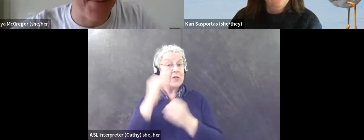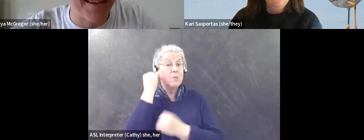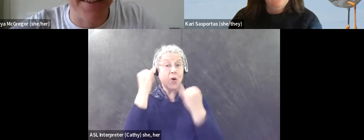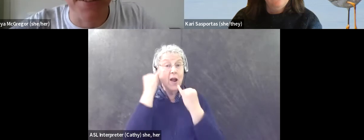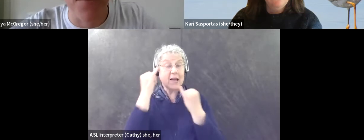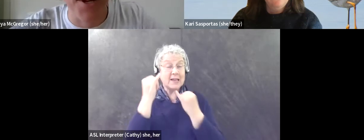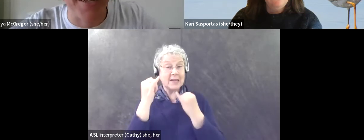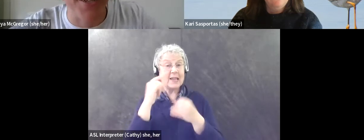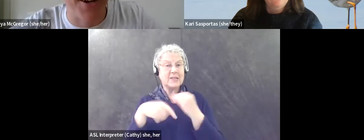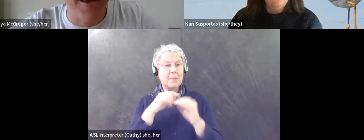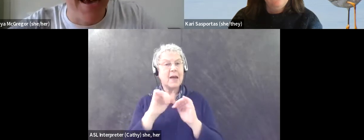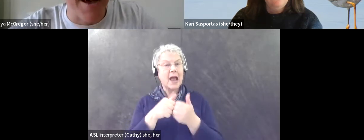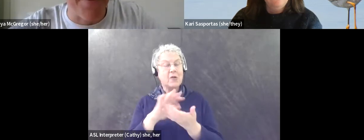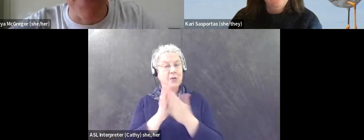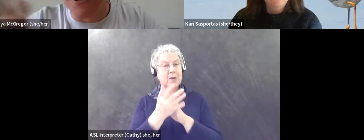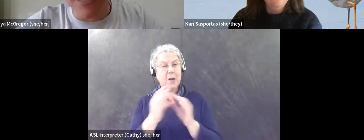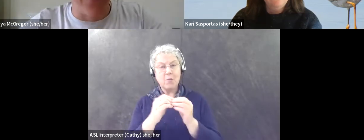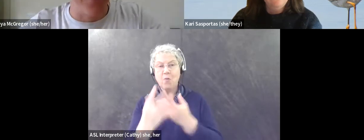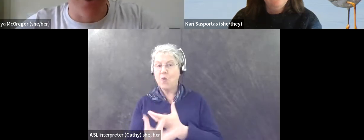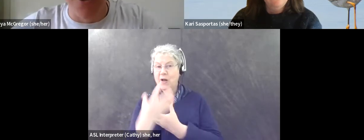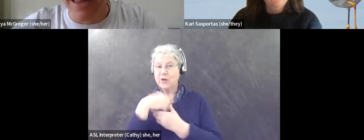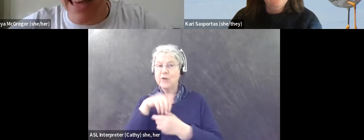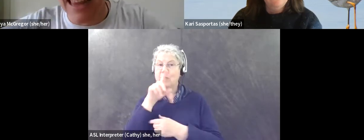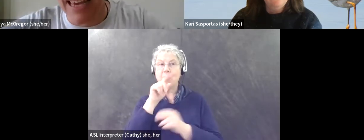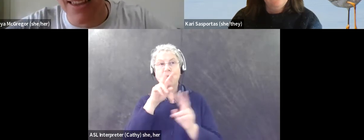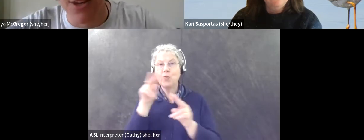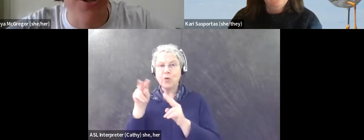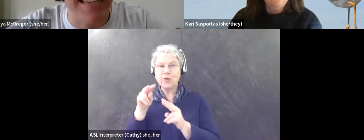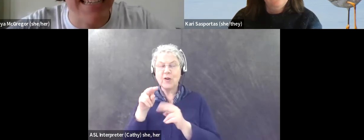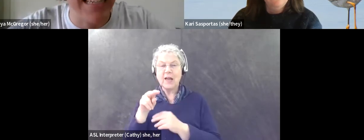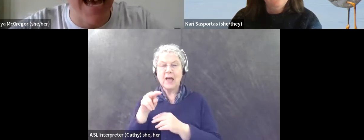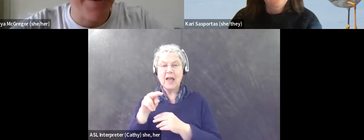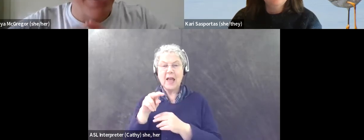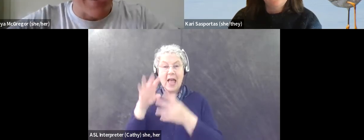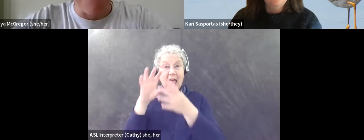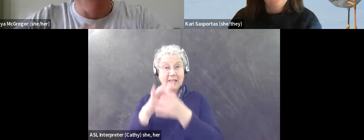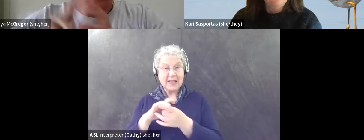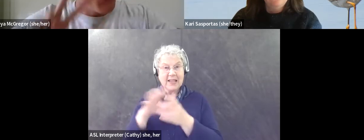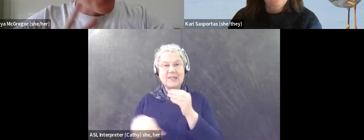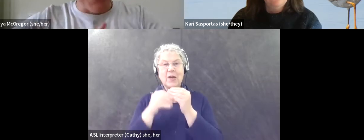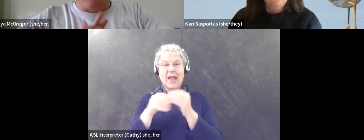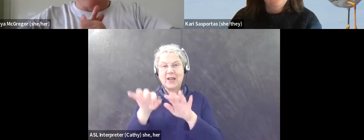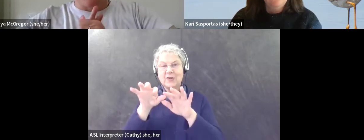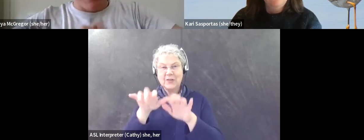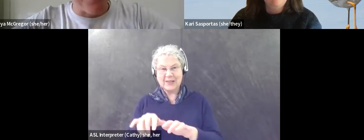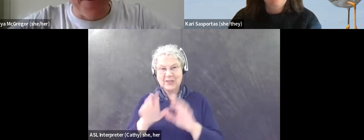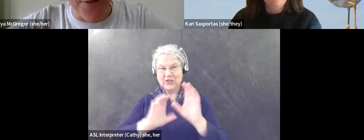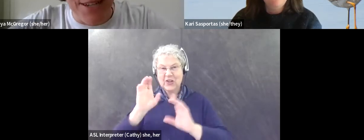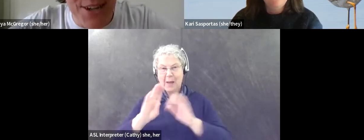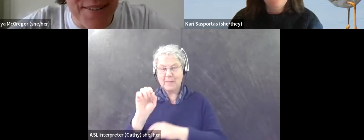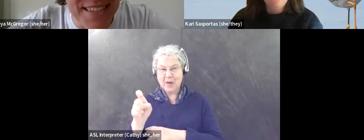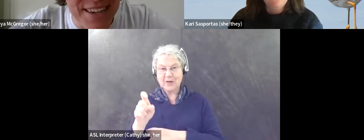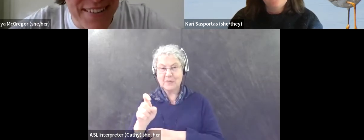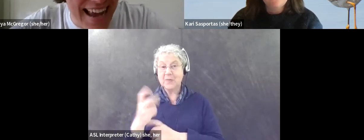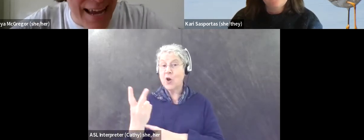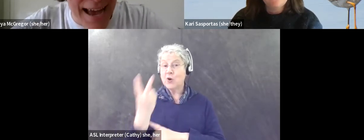being a welcoming and inclusive birder. So, um, if you're interested, folks, I'll, get that link, those two links in the chat. Um, two more questions, Carrie, before